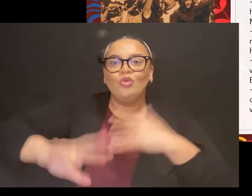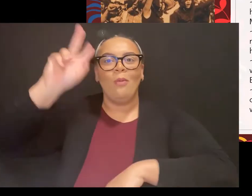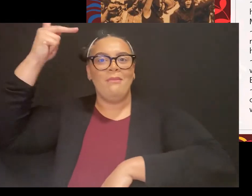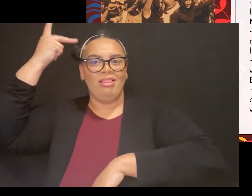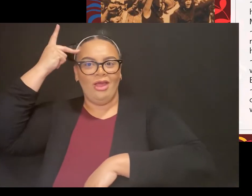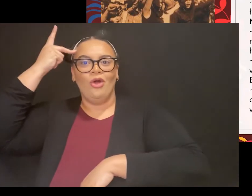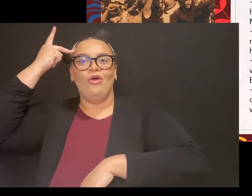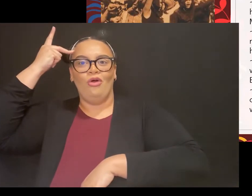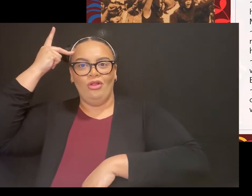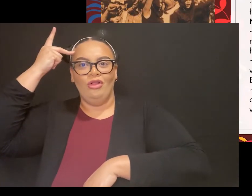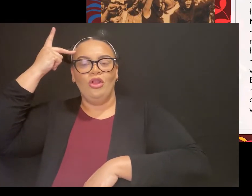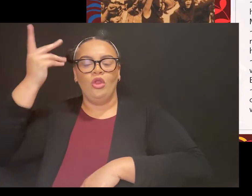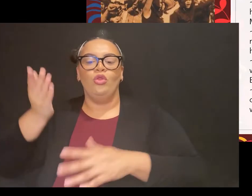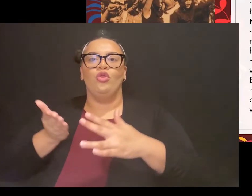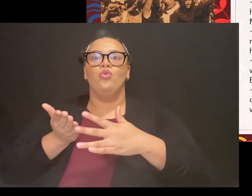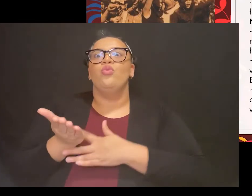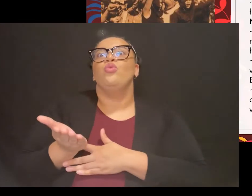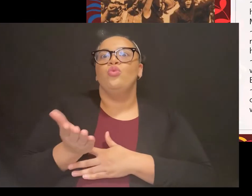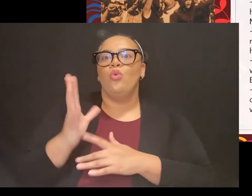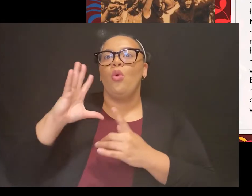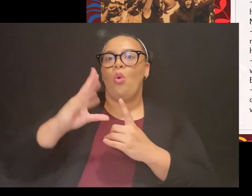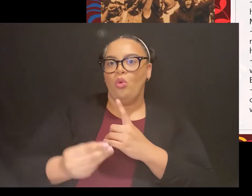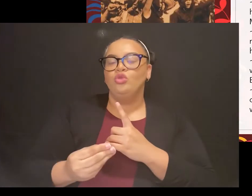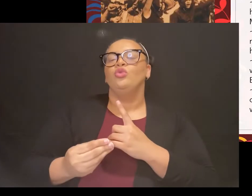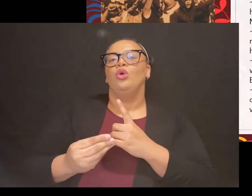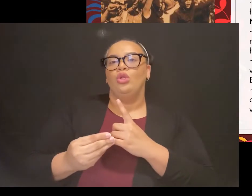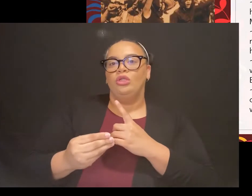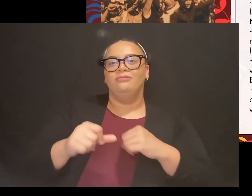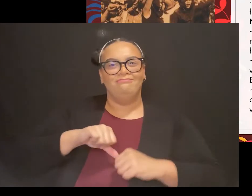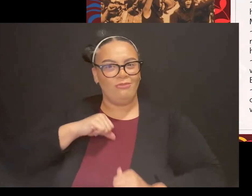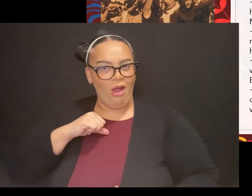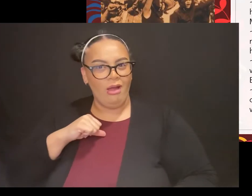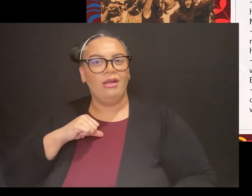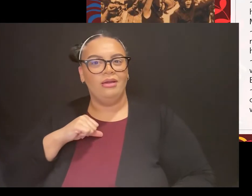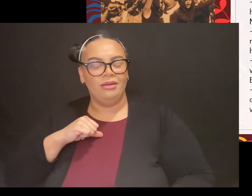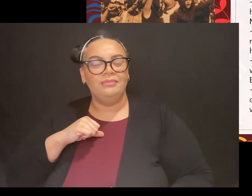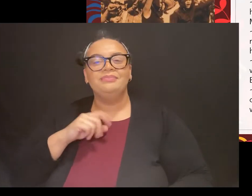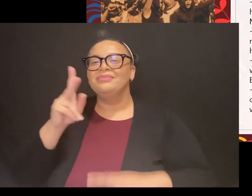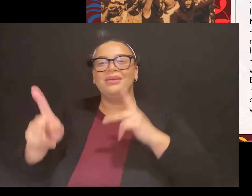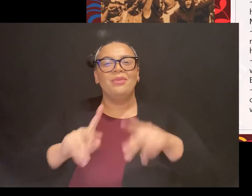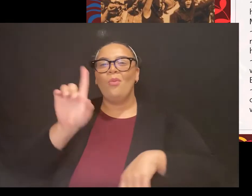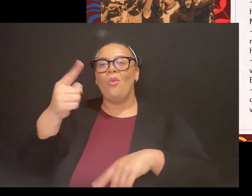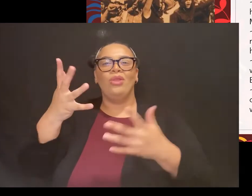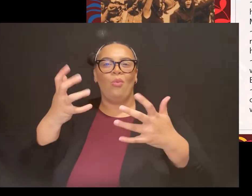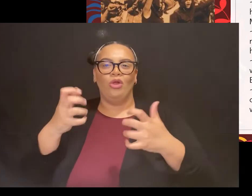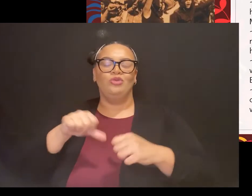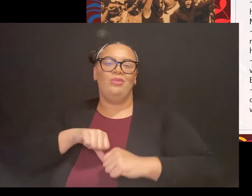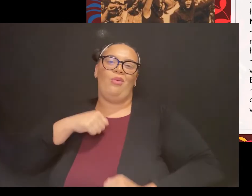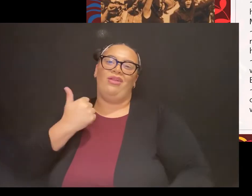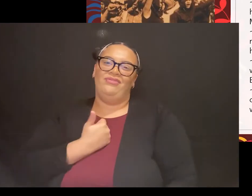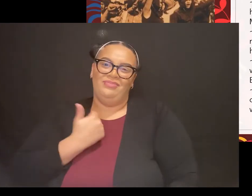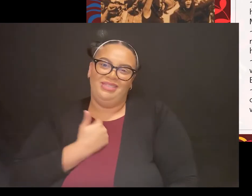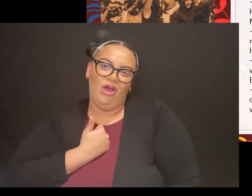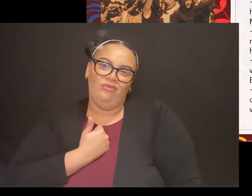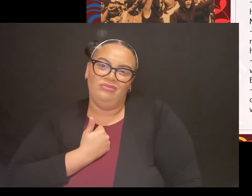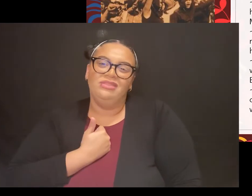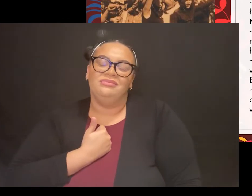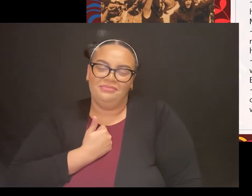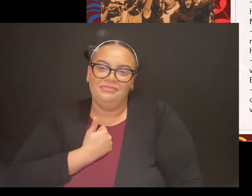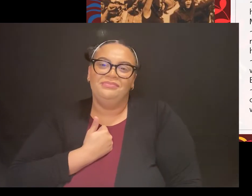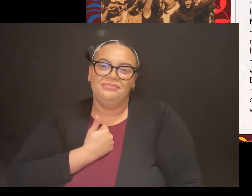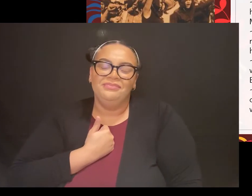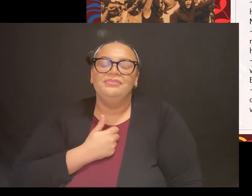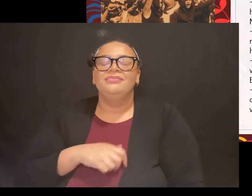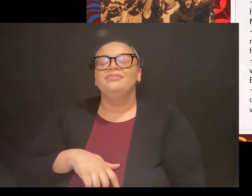People just wanted to be proud of who they were. So what actually happened is after the war, the Mexicans who stayed